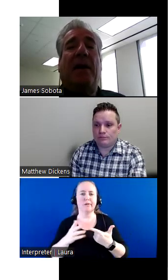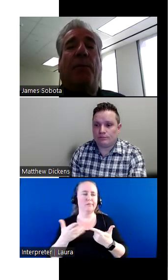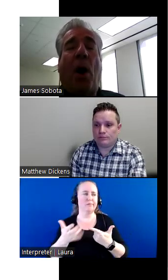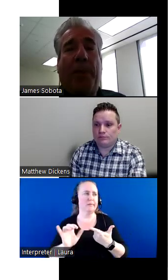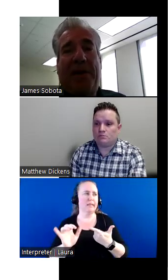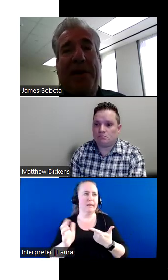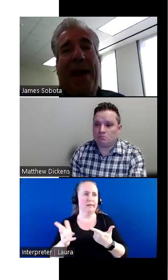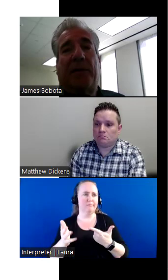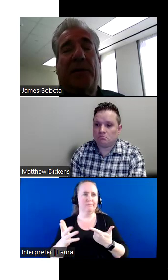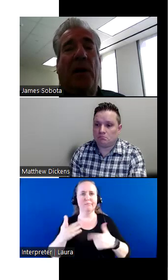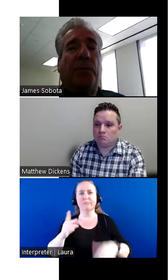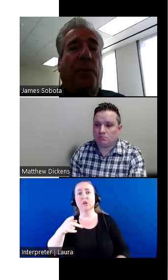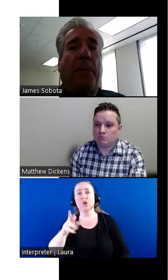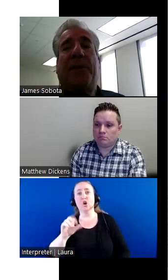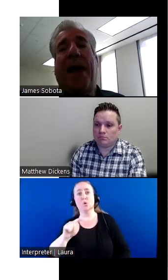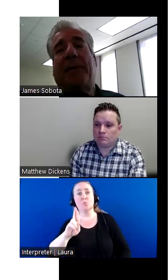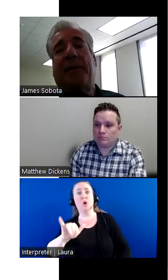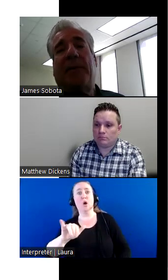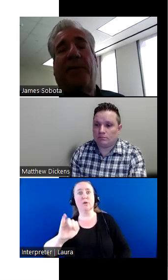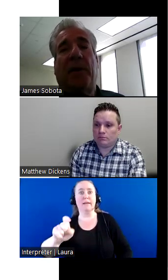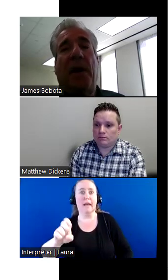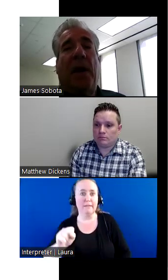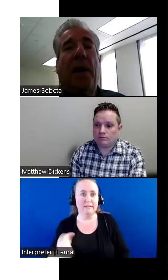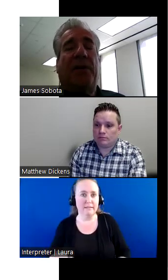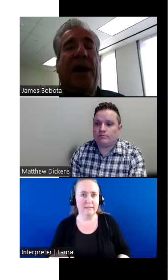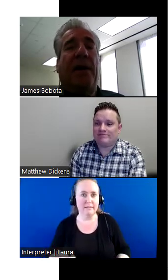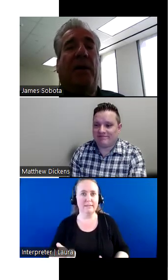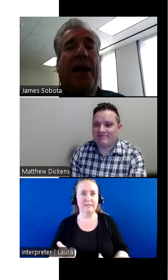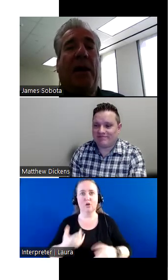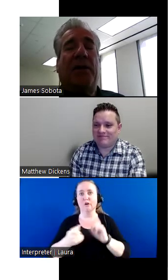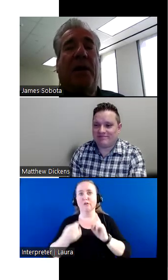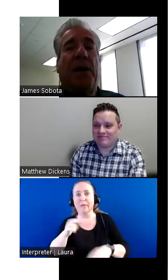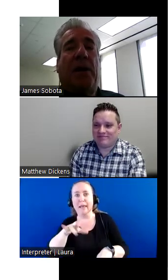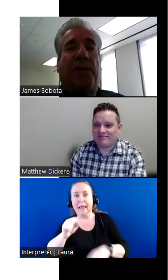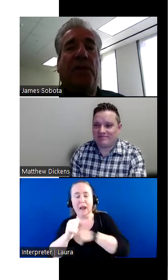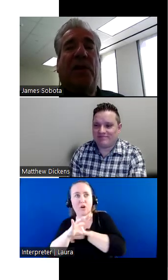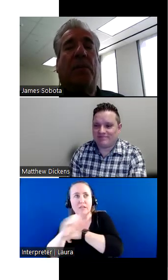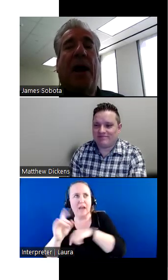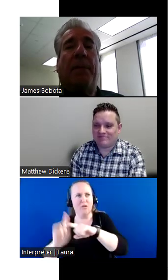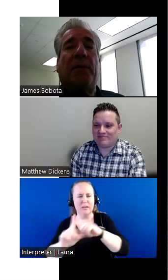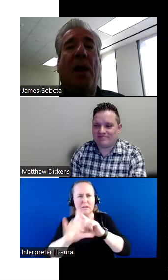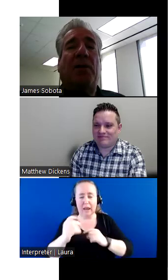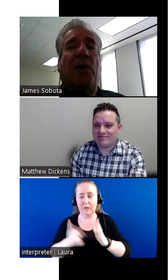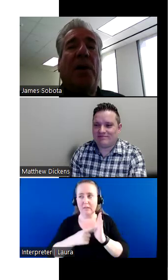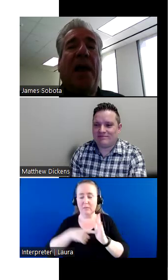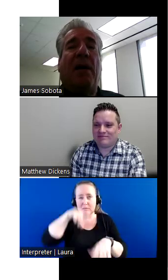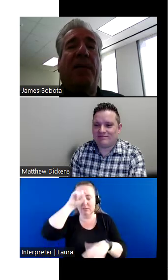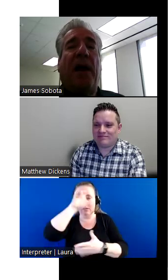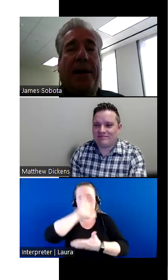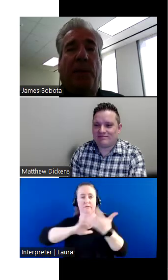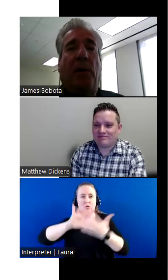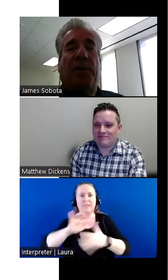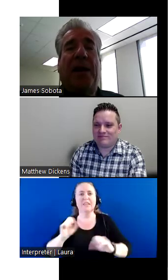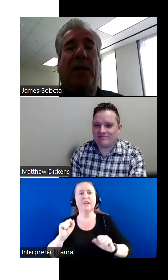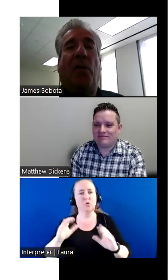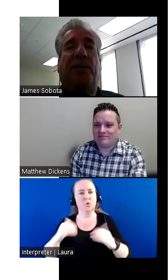property taxes, you know, property taxes from the Harris County or the counties can be confusing sometimes. So we have